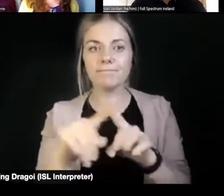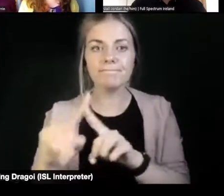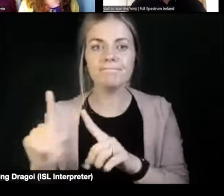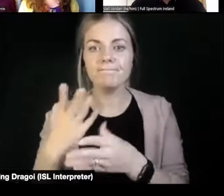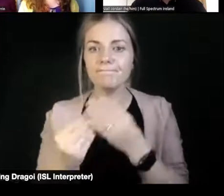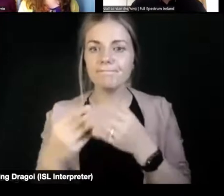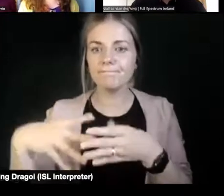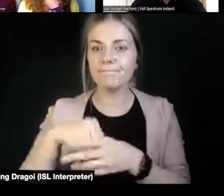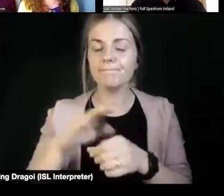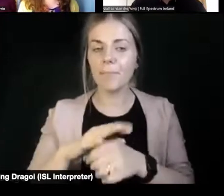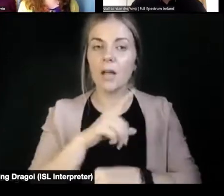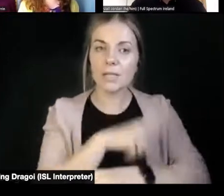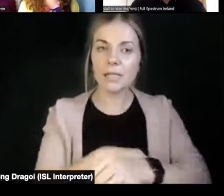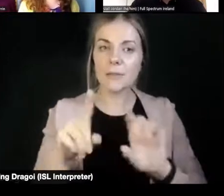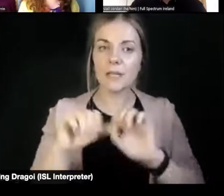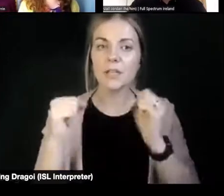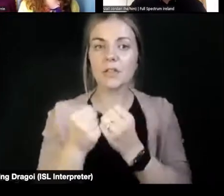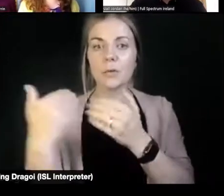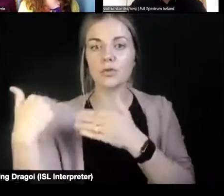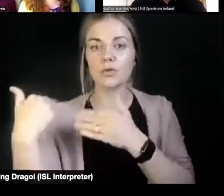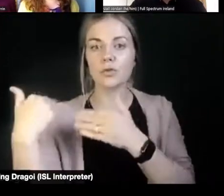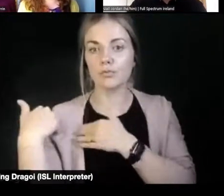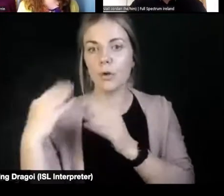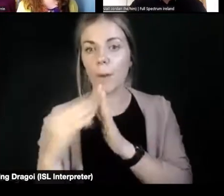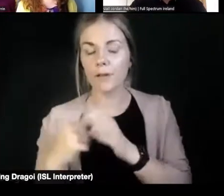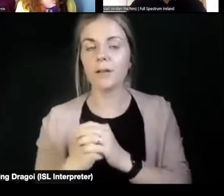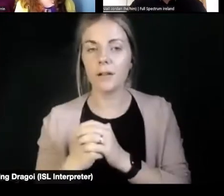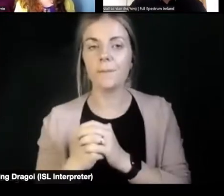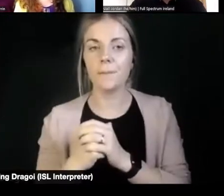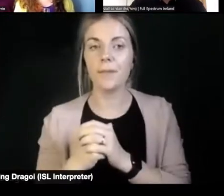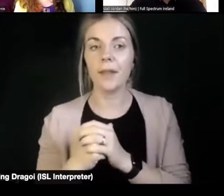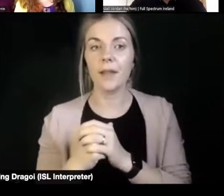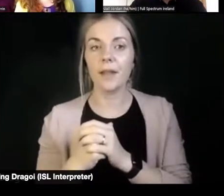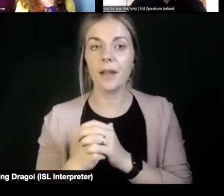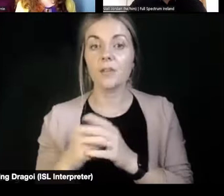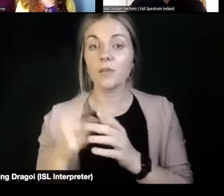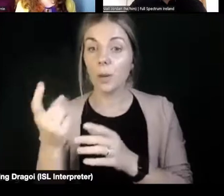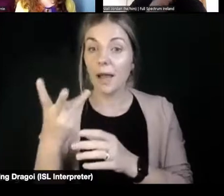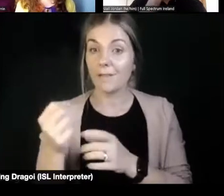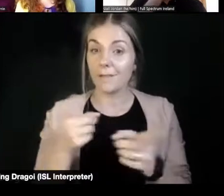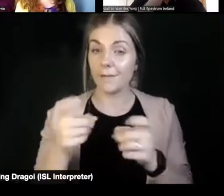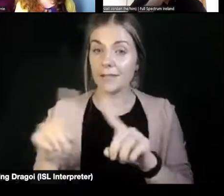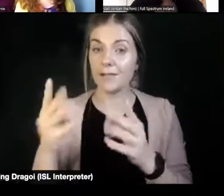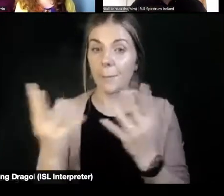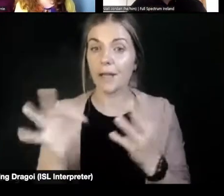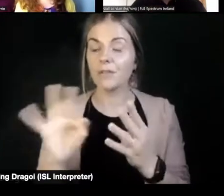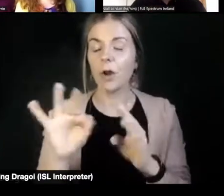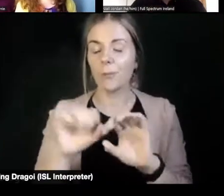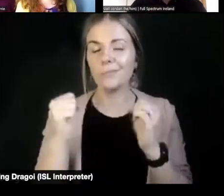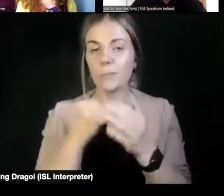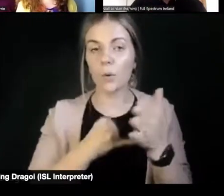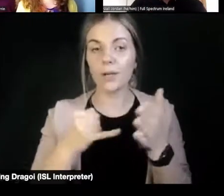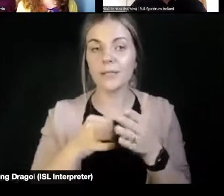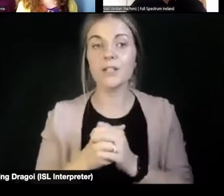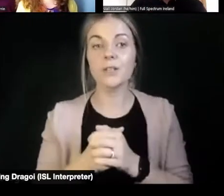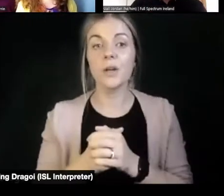course, I don't know either the social model disabled person or organisation. So we just like to